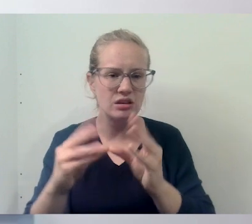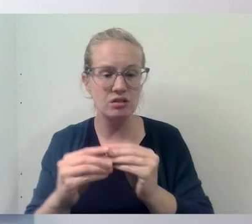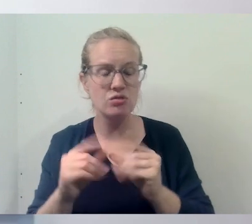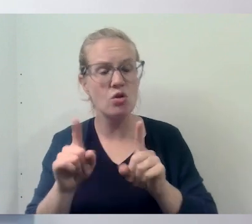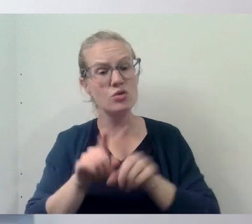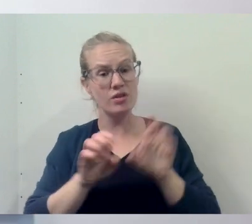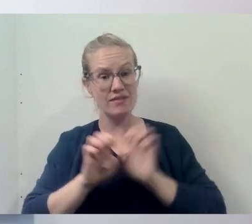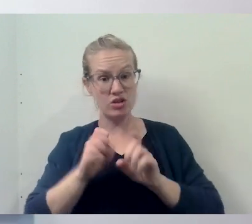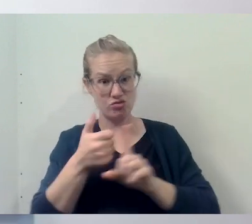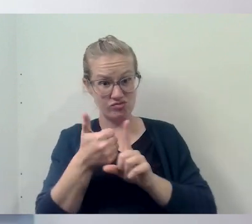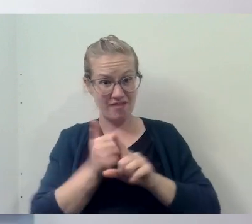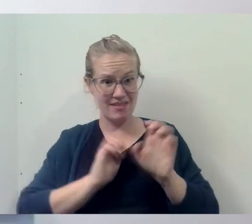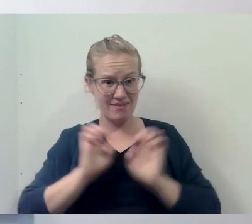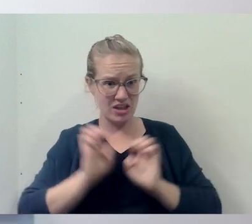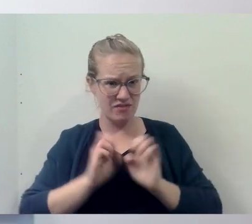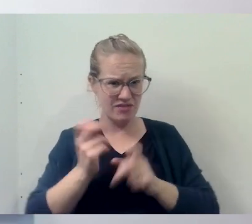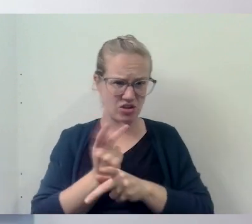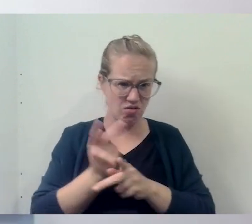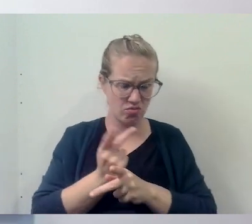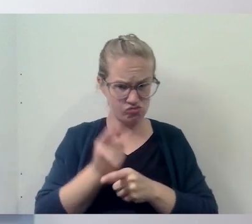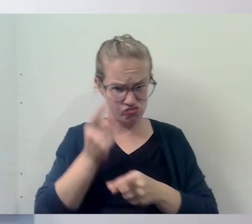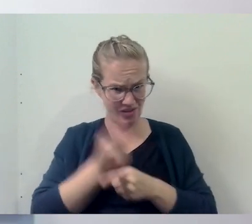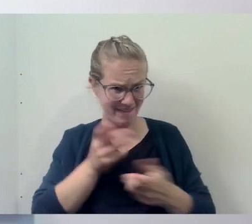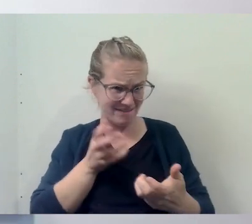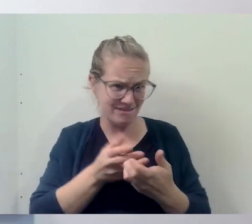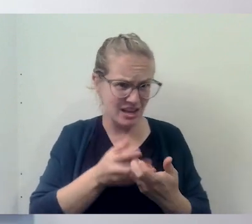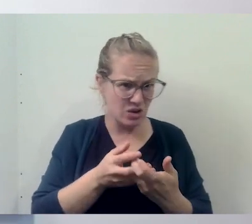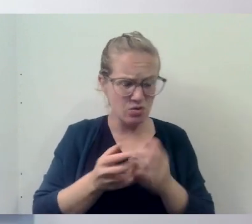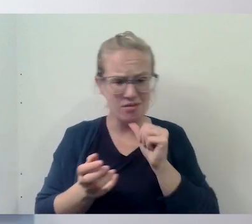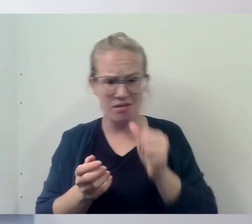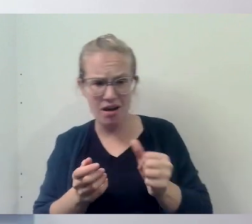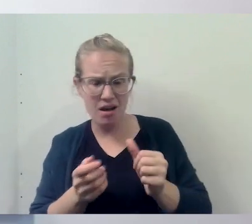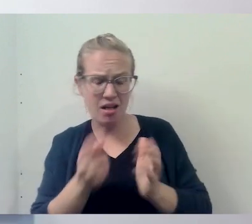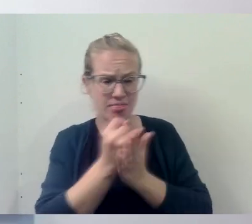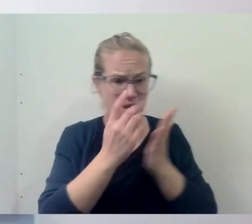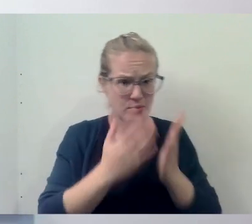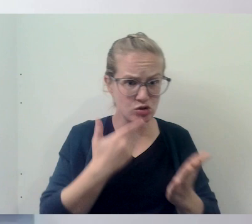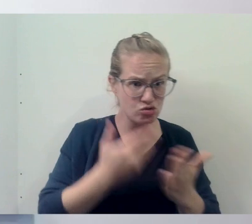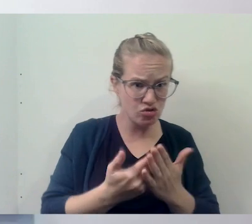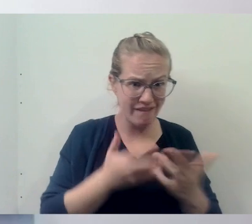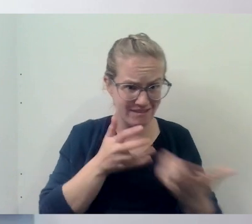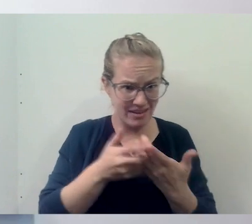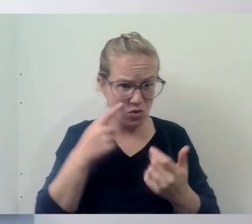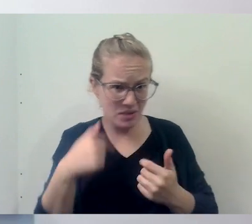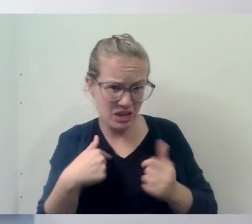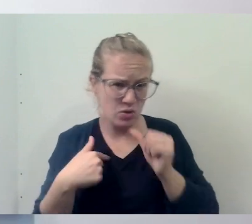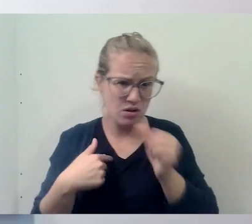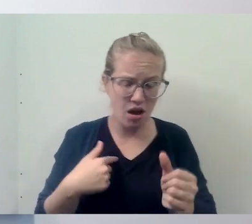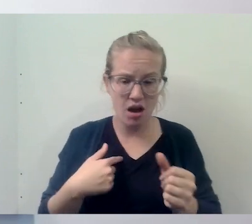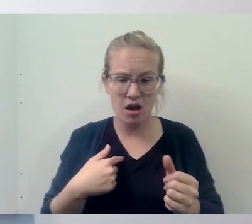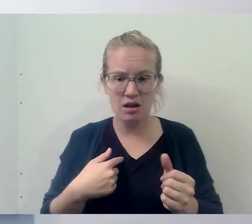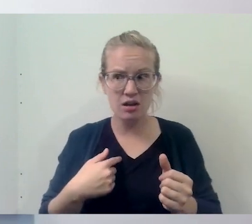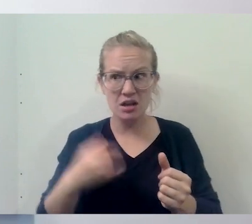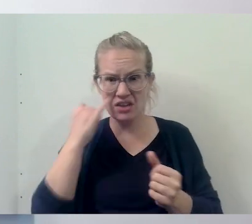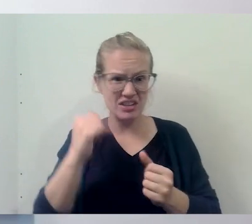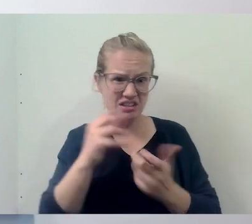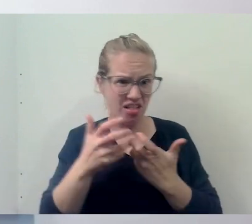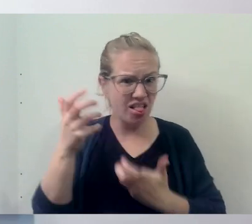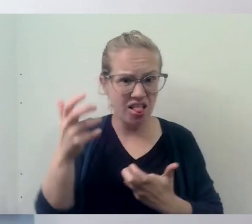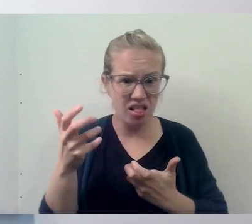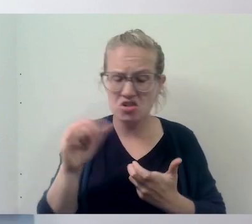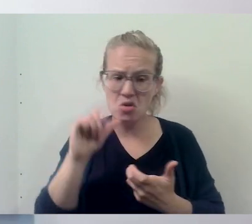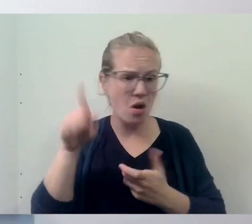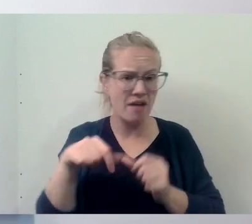evaluate for yourself and see if it's the right fit or not. If it is not the right fit, there is no need to continue with that